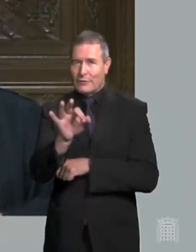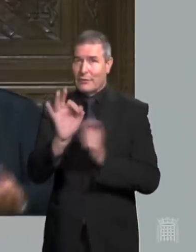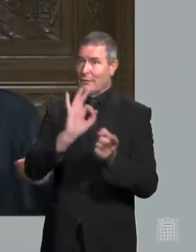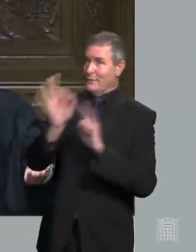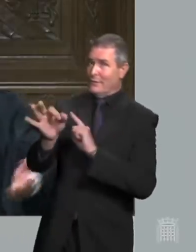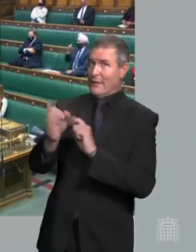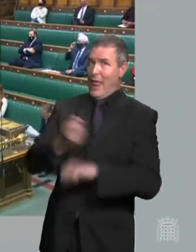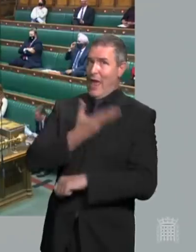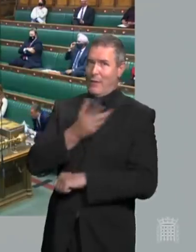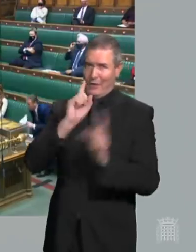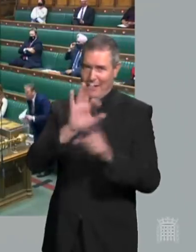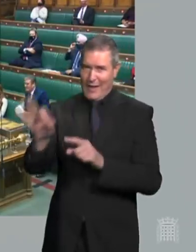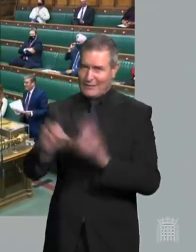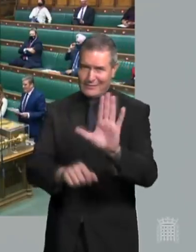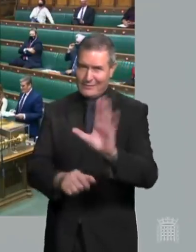change. Standing on.